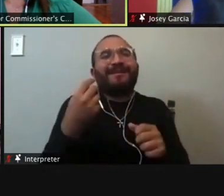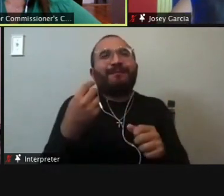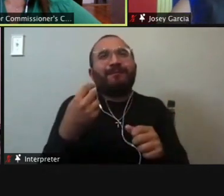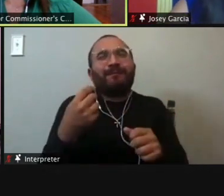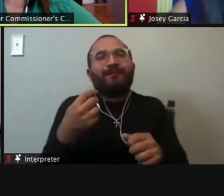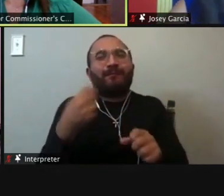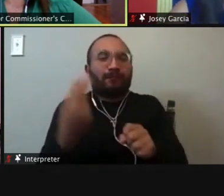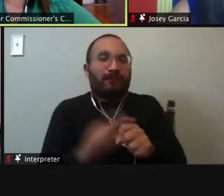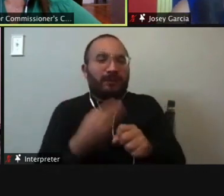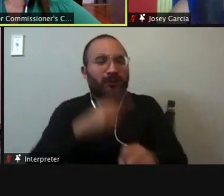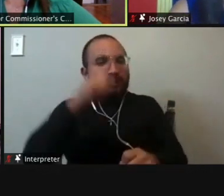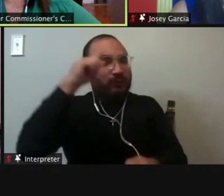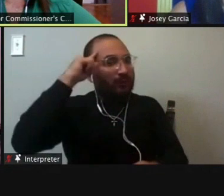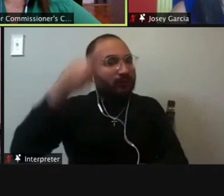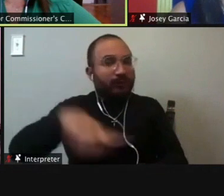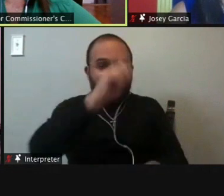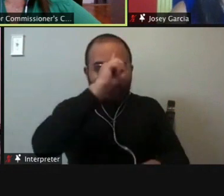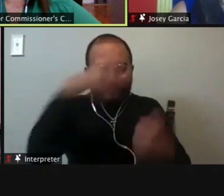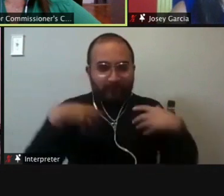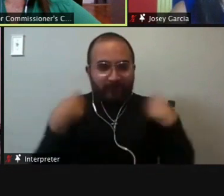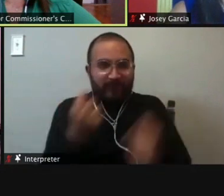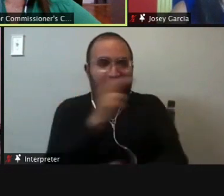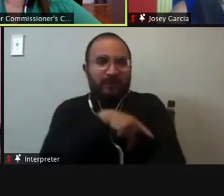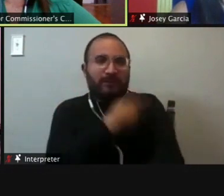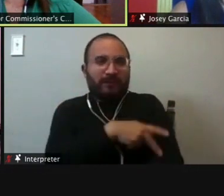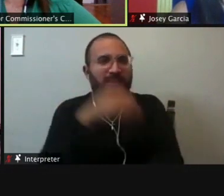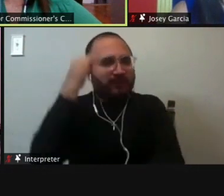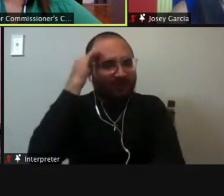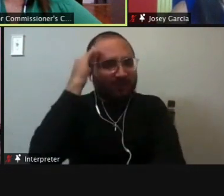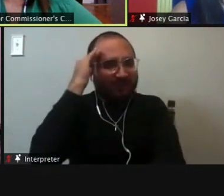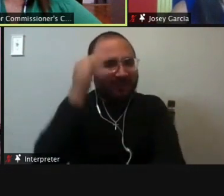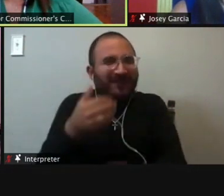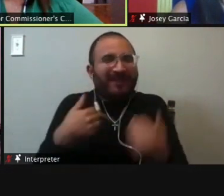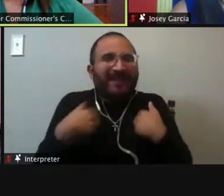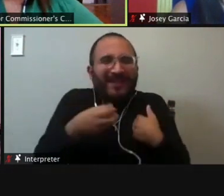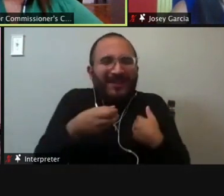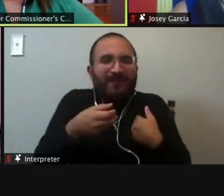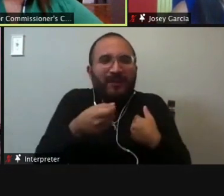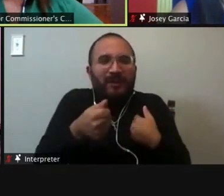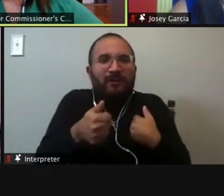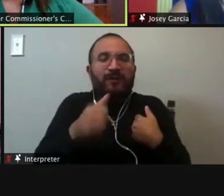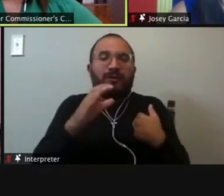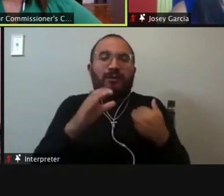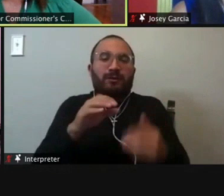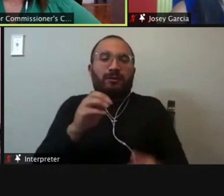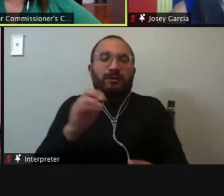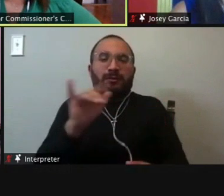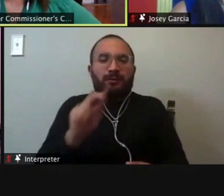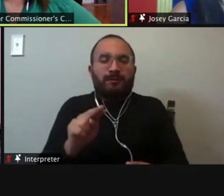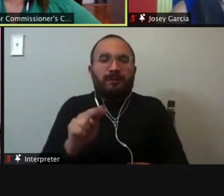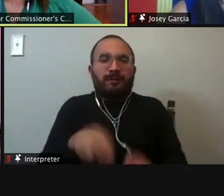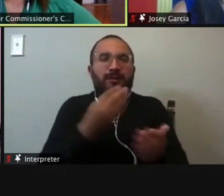Um, and, um, I know we're, we got a few hundred million dollars to work on the, uh, state